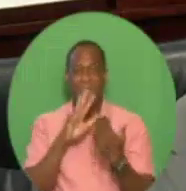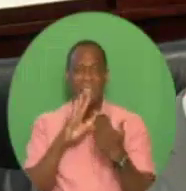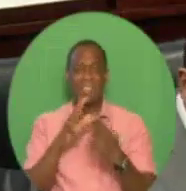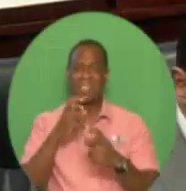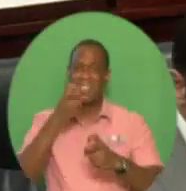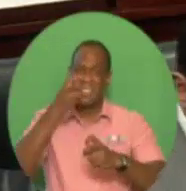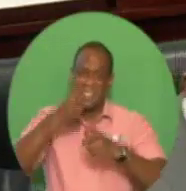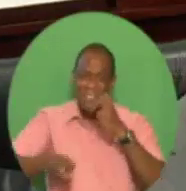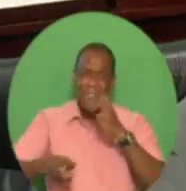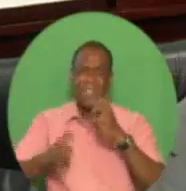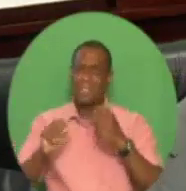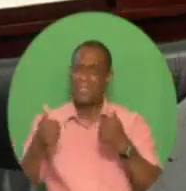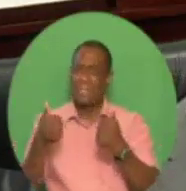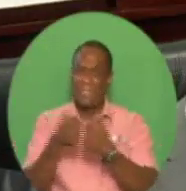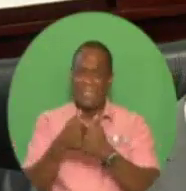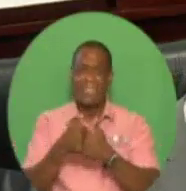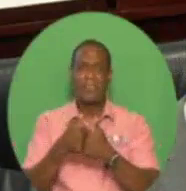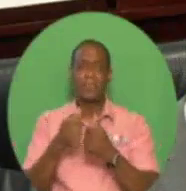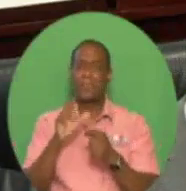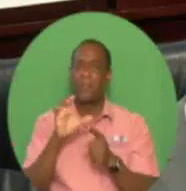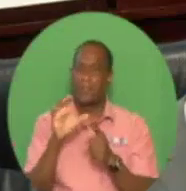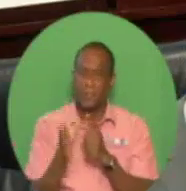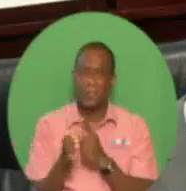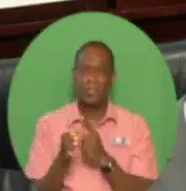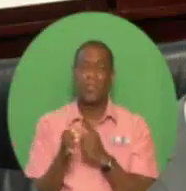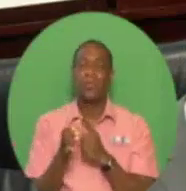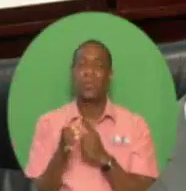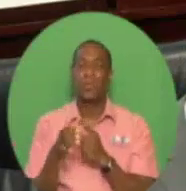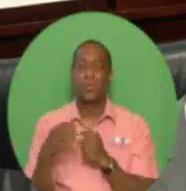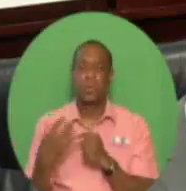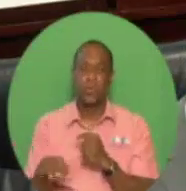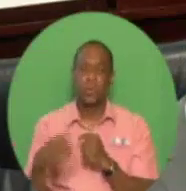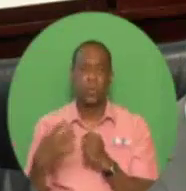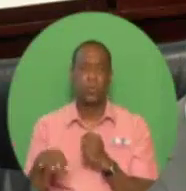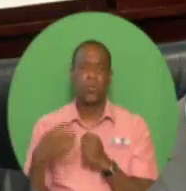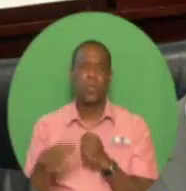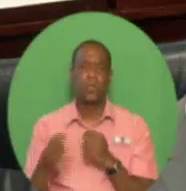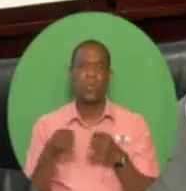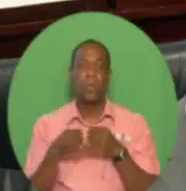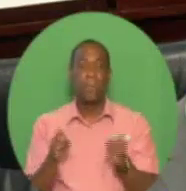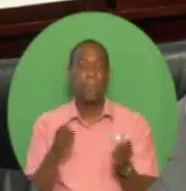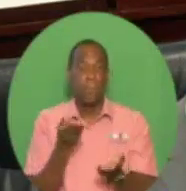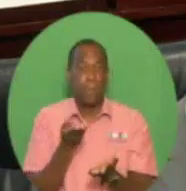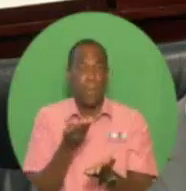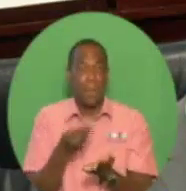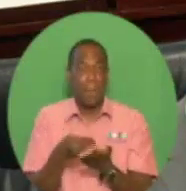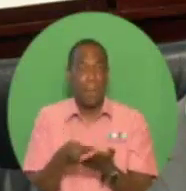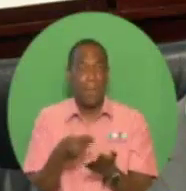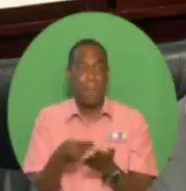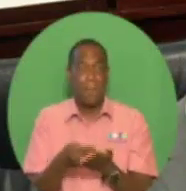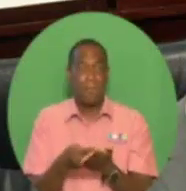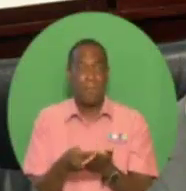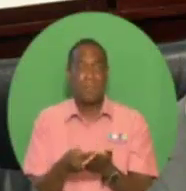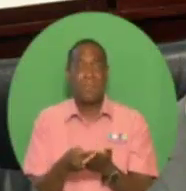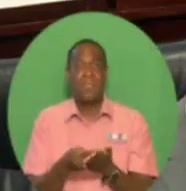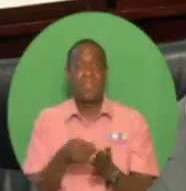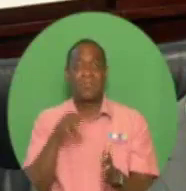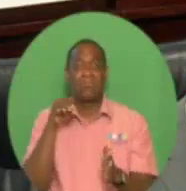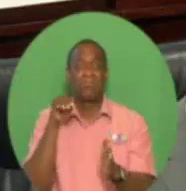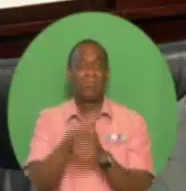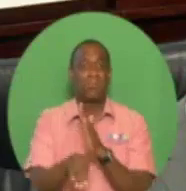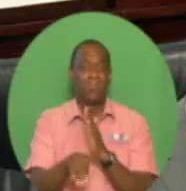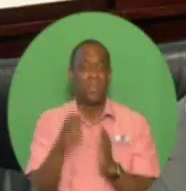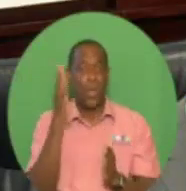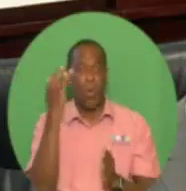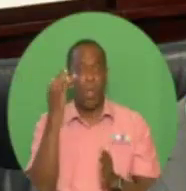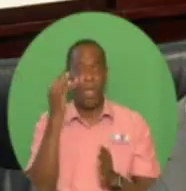circumstances. Our public finances had been eroded by the collapse of oil and gas prices